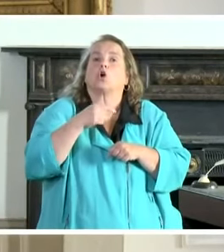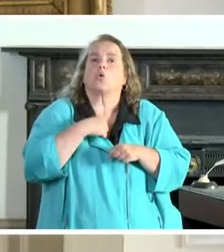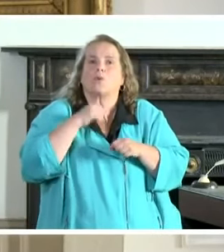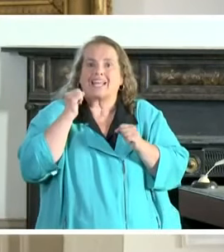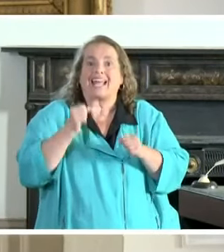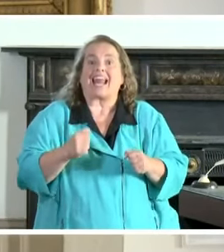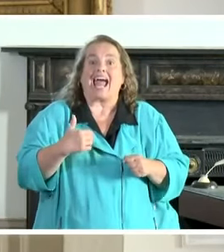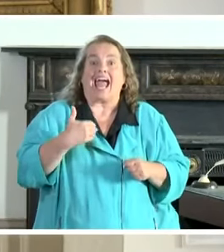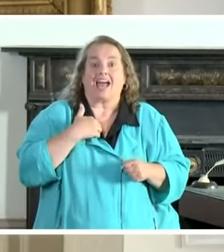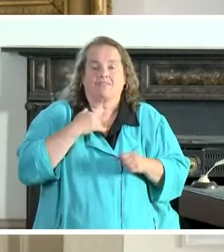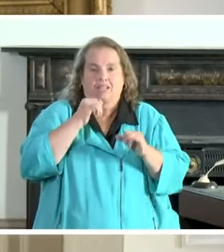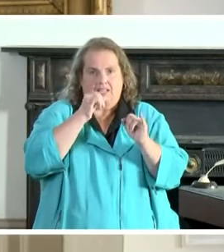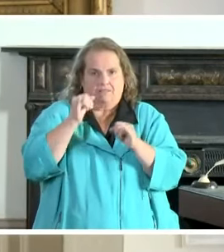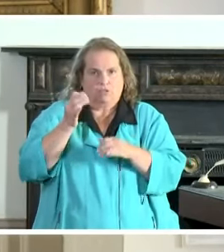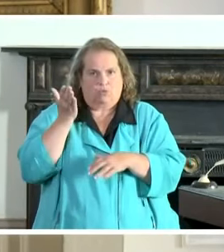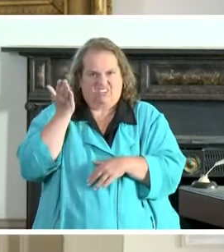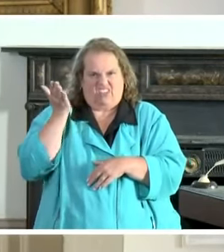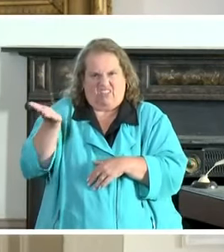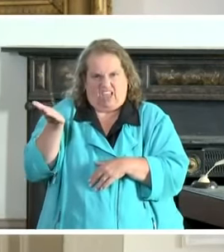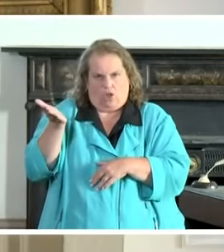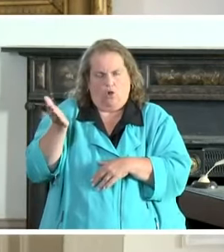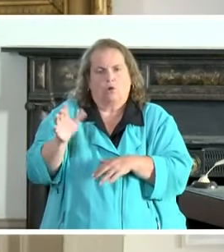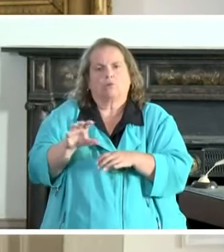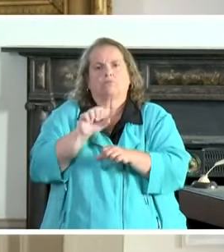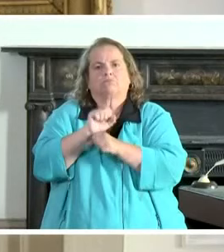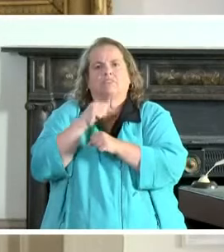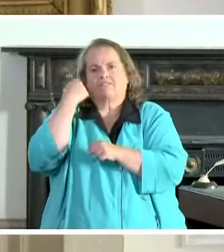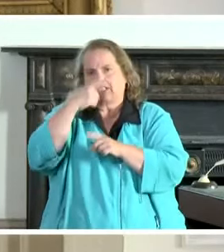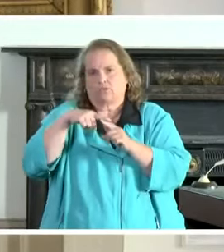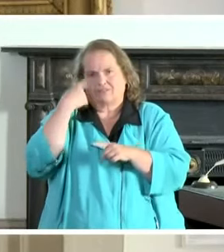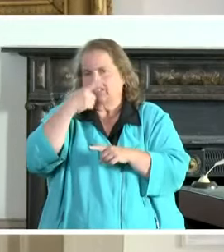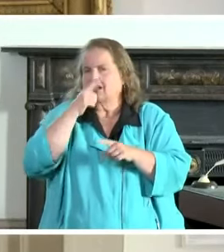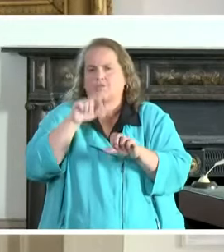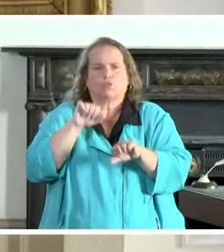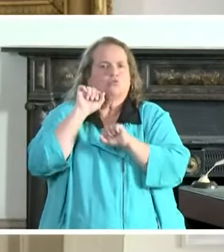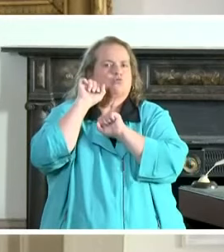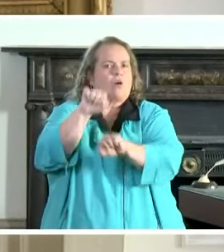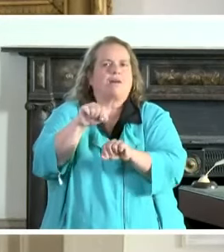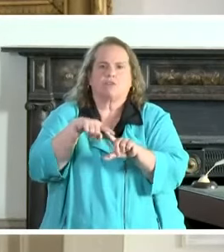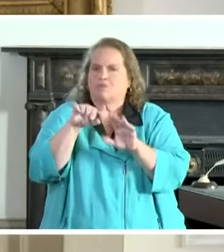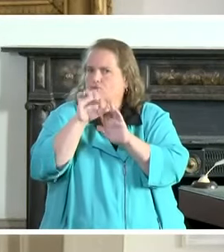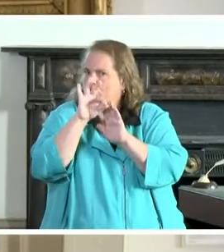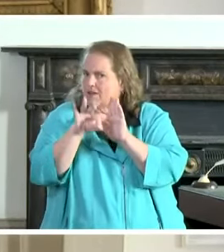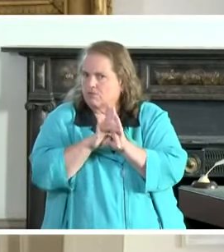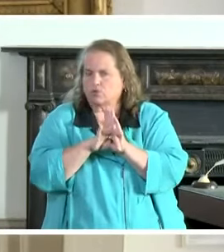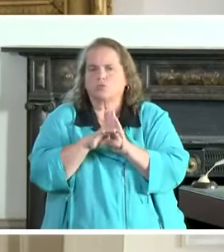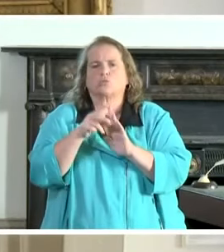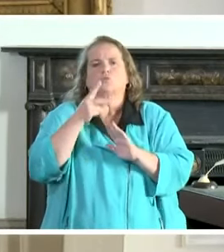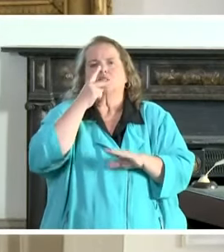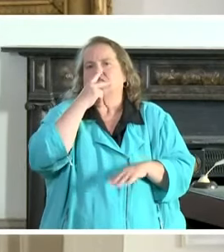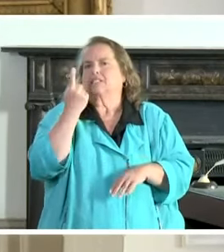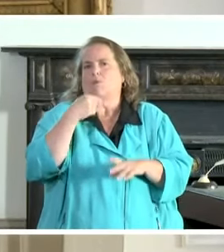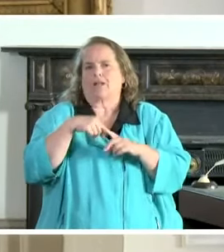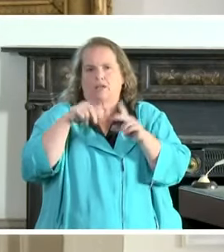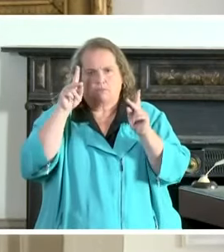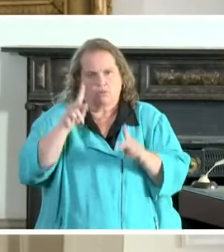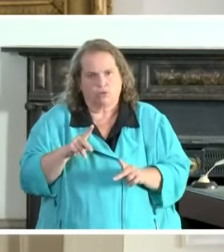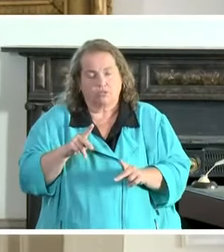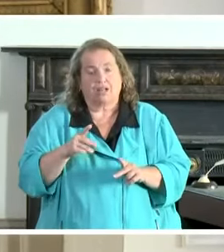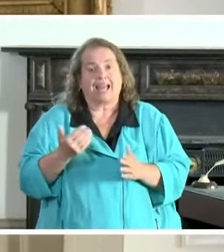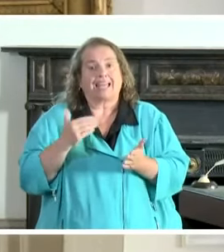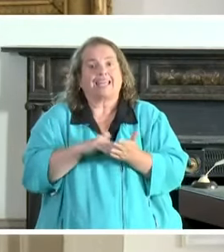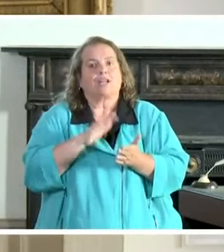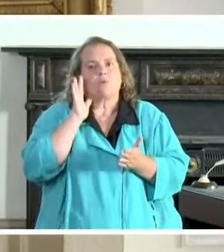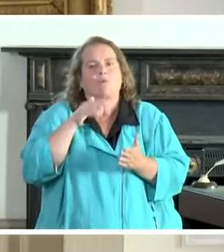can have individuals there that don't have to drive to Frankfurt, come and see someone in person. Again, we will have